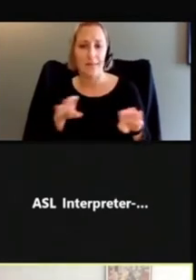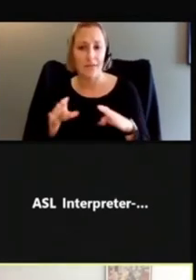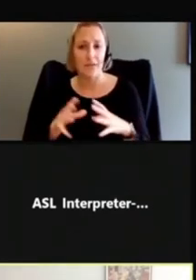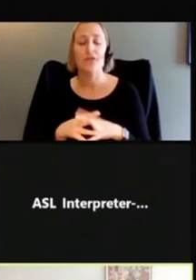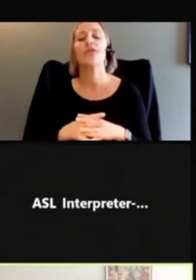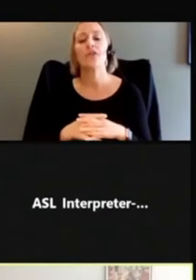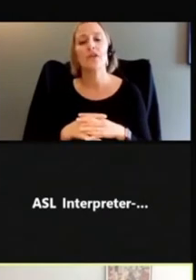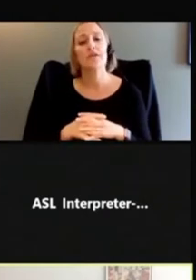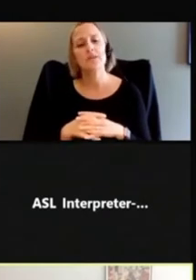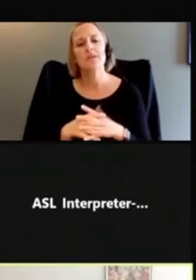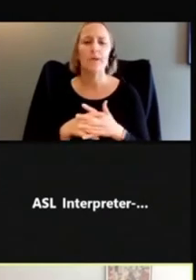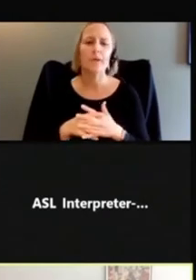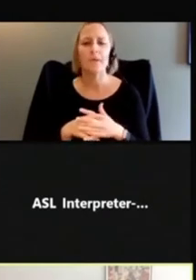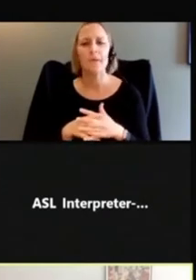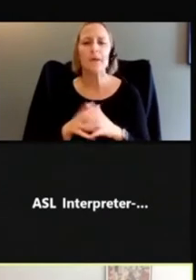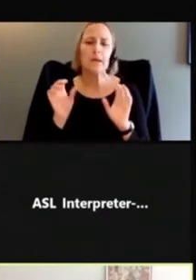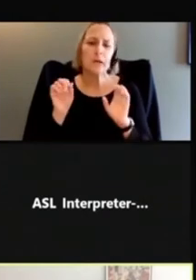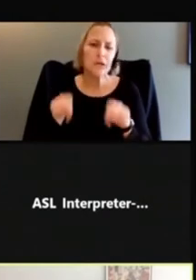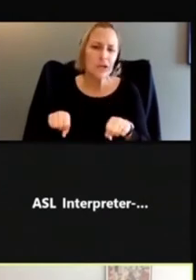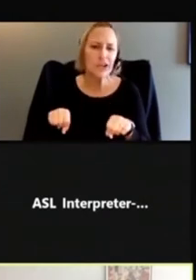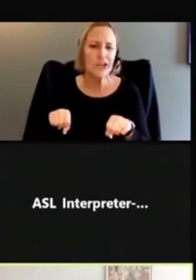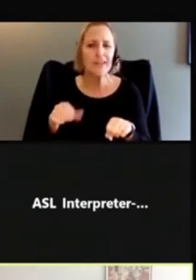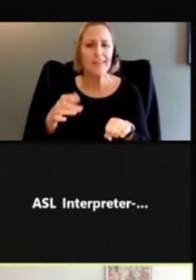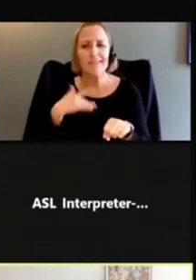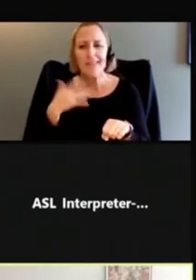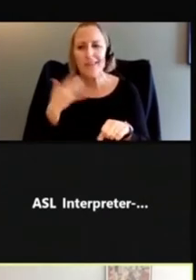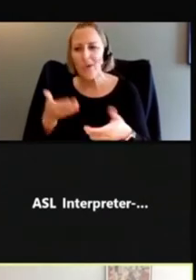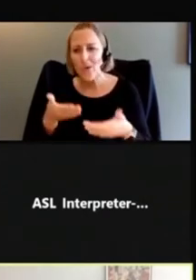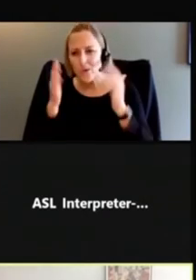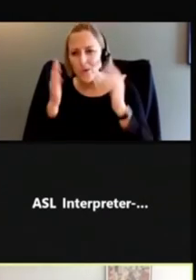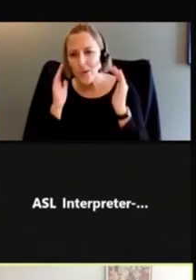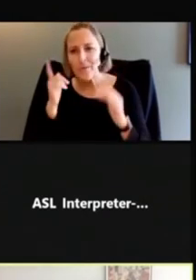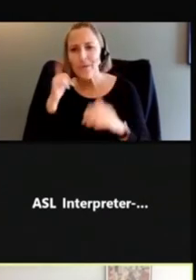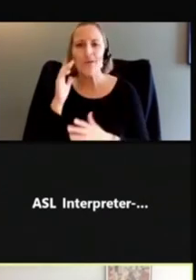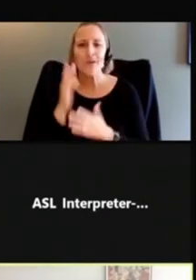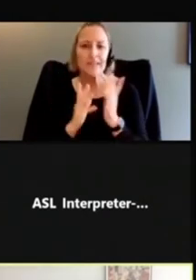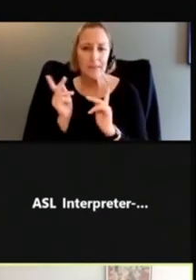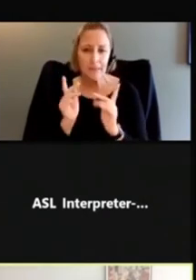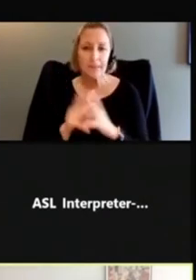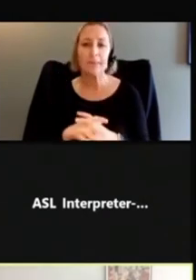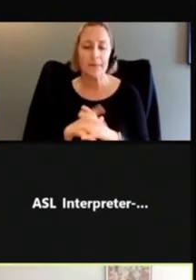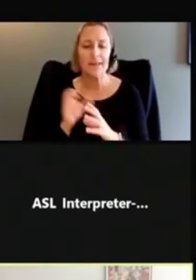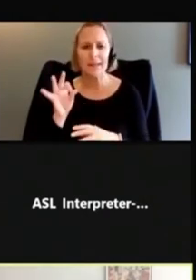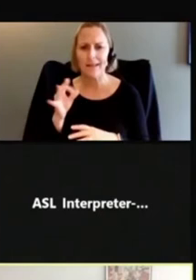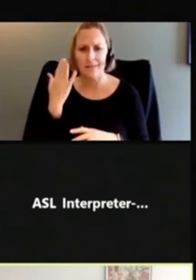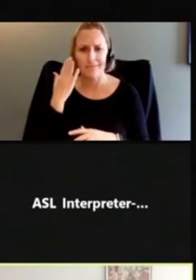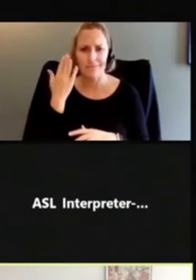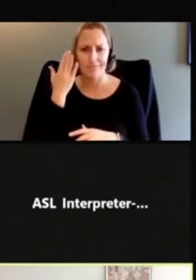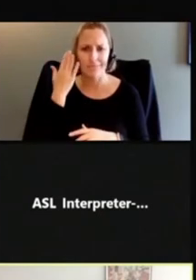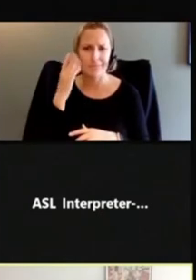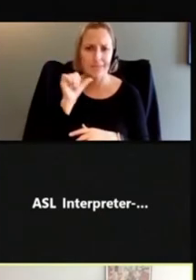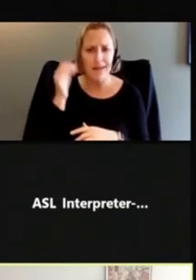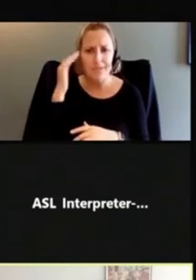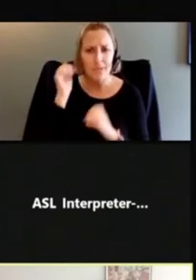So that could possibly be a little overwhelming for folks who aren't familiar with the content.